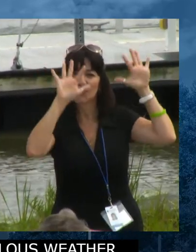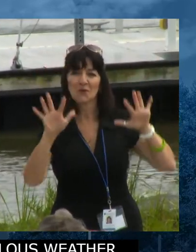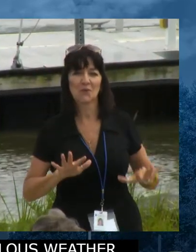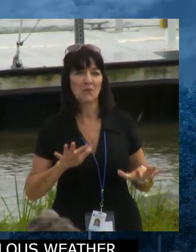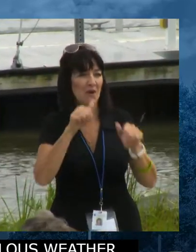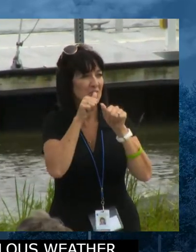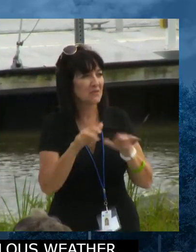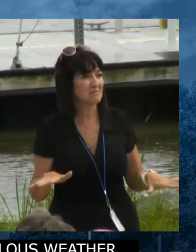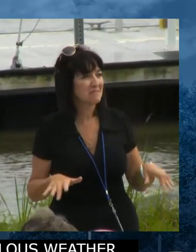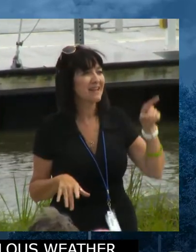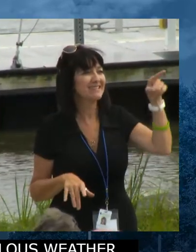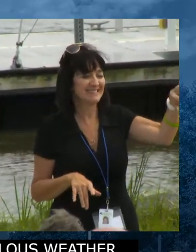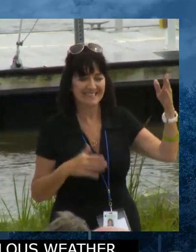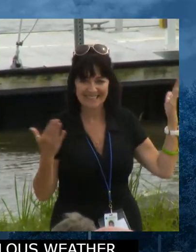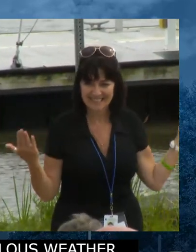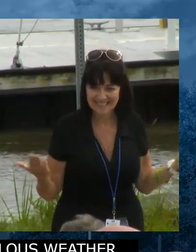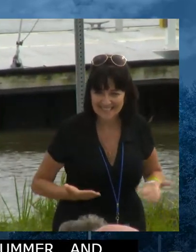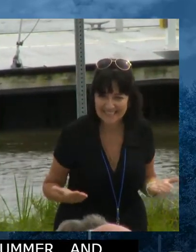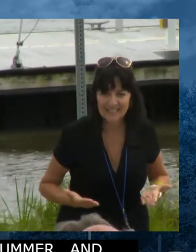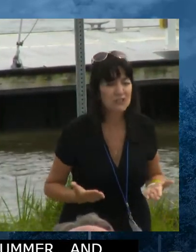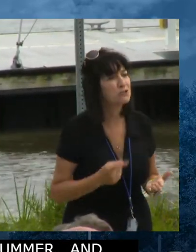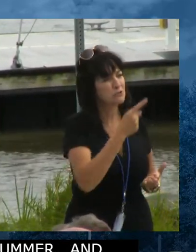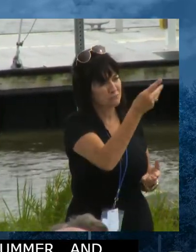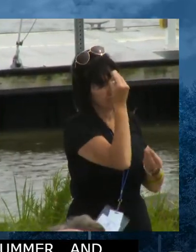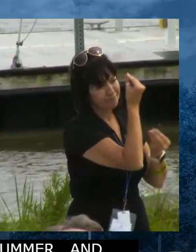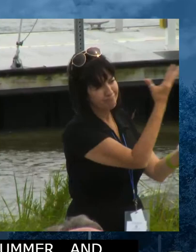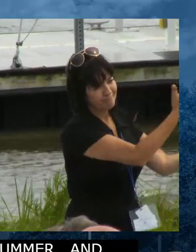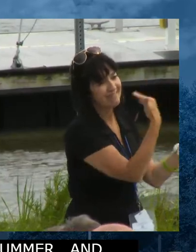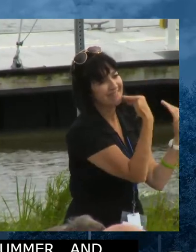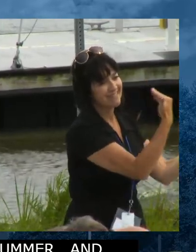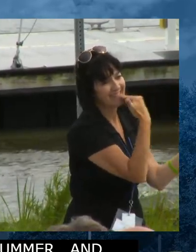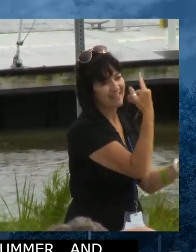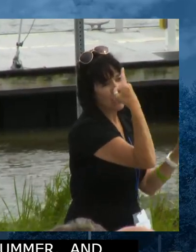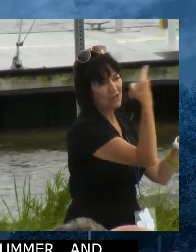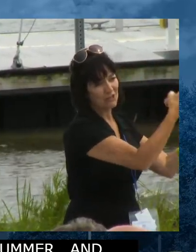to Lieutenant Governor, our thanks for for the weather today.